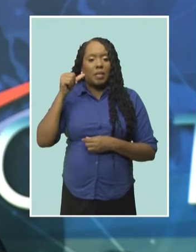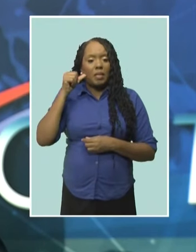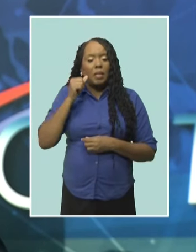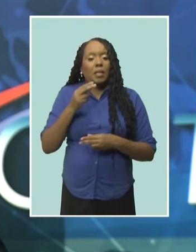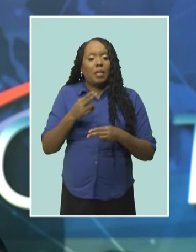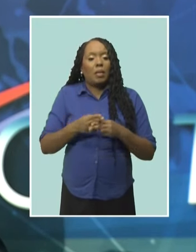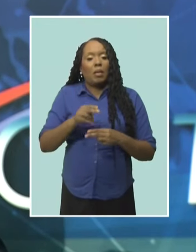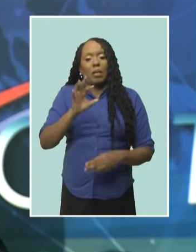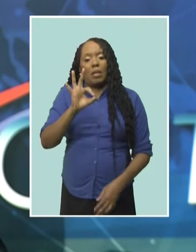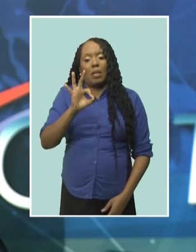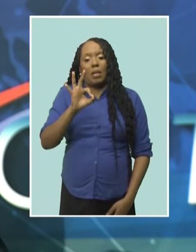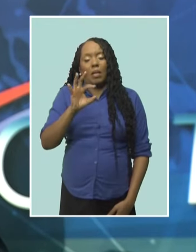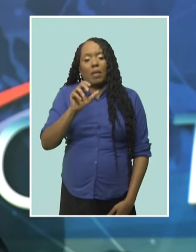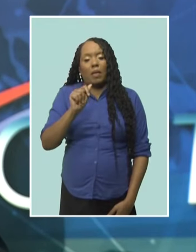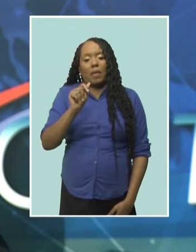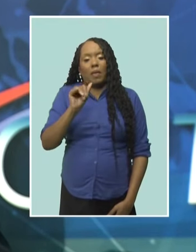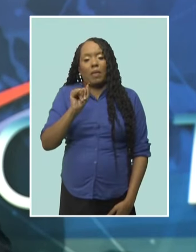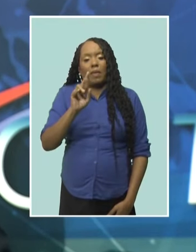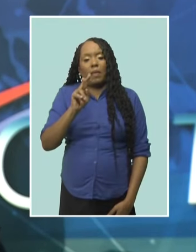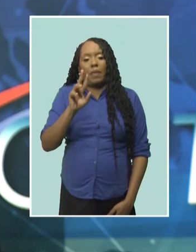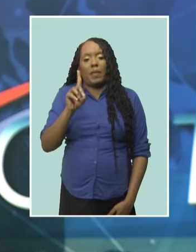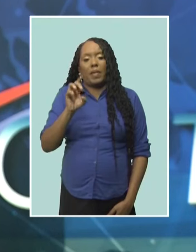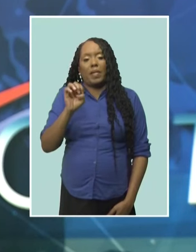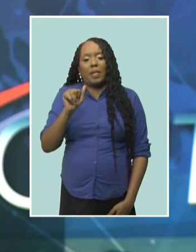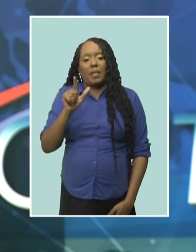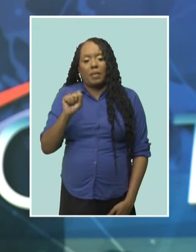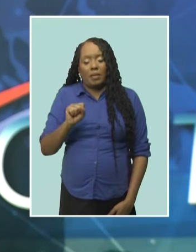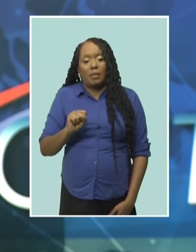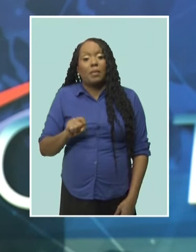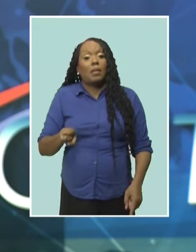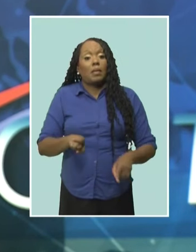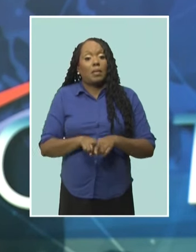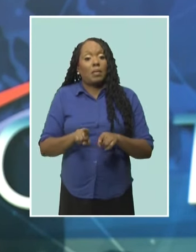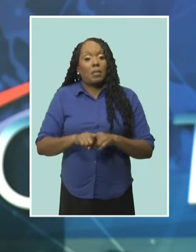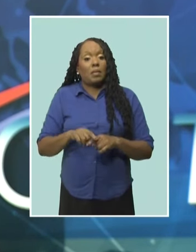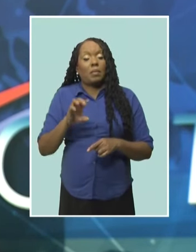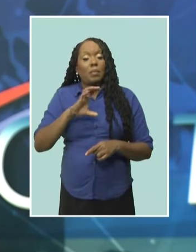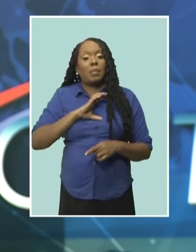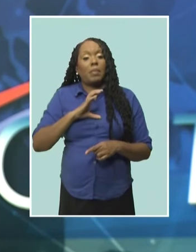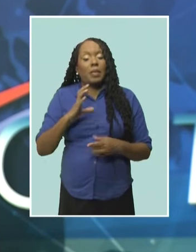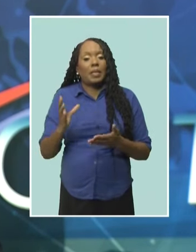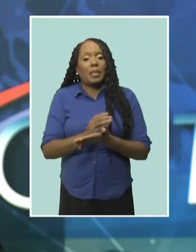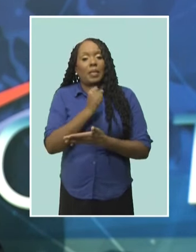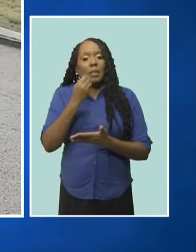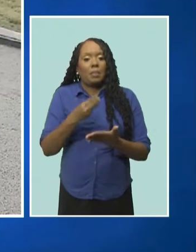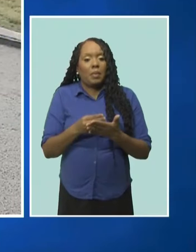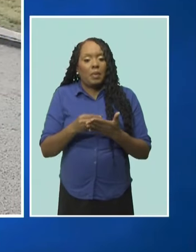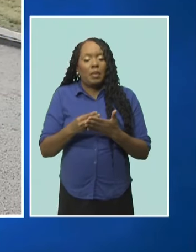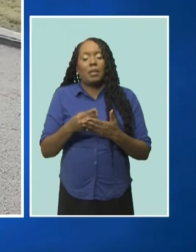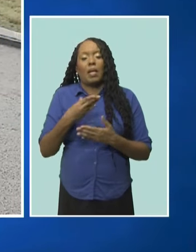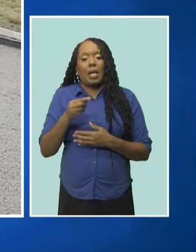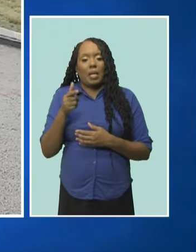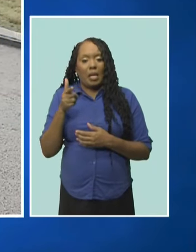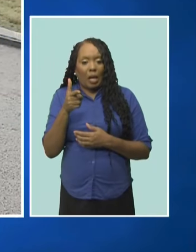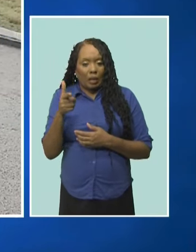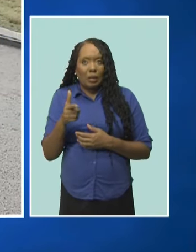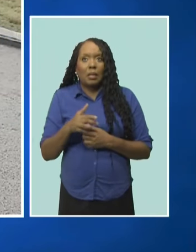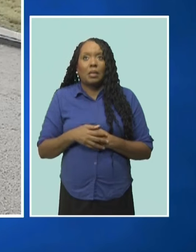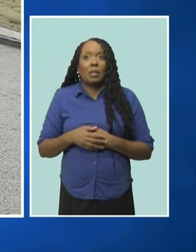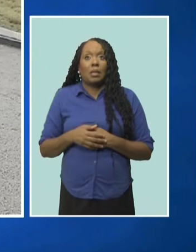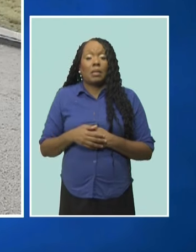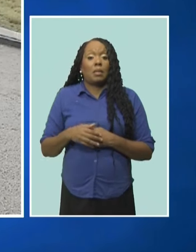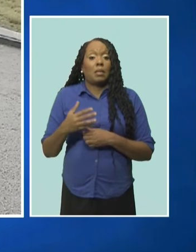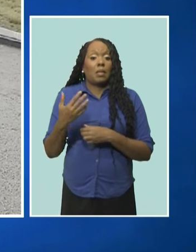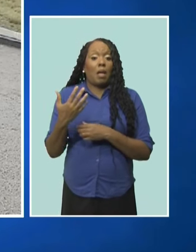indicate a firearm and an undisclosed sum of money have been recovered. Videos circulating on social media show two